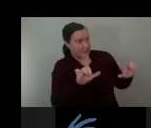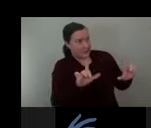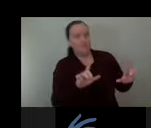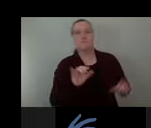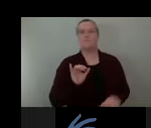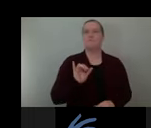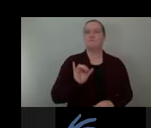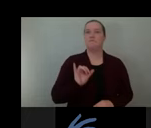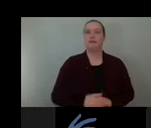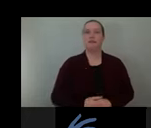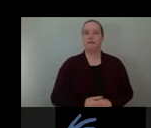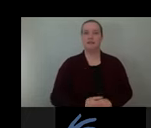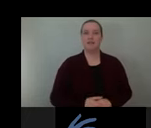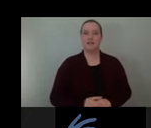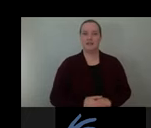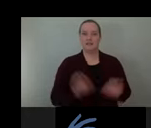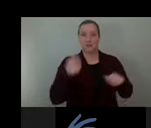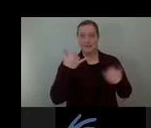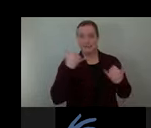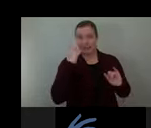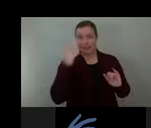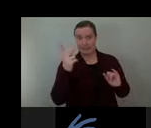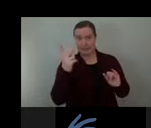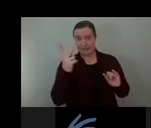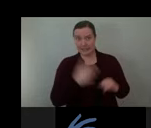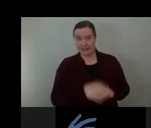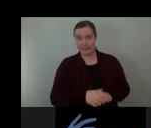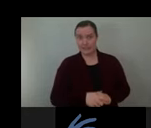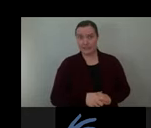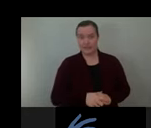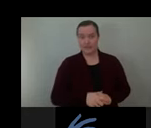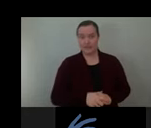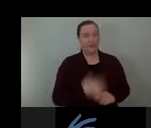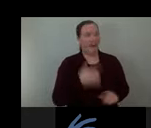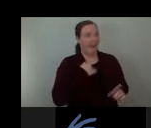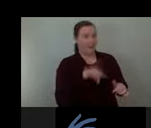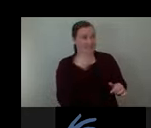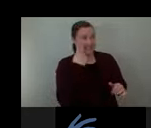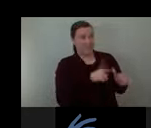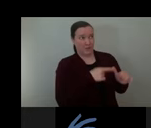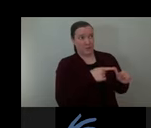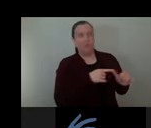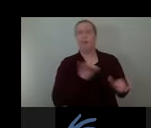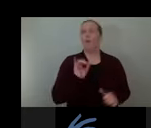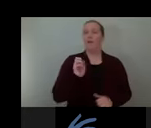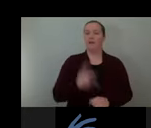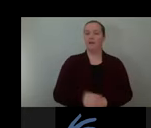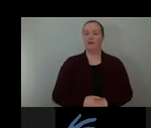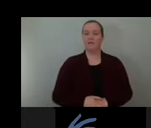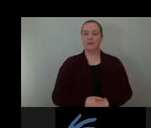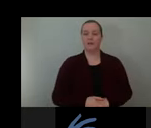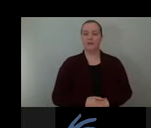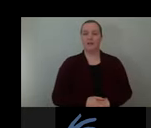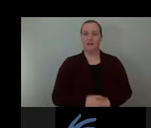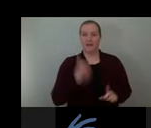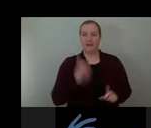you still see? I just see the first slide. Oh, okay. I think there's just